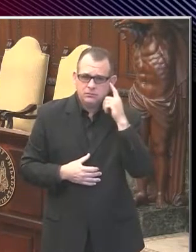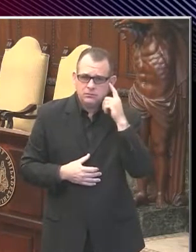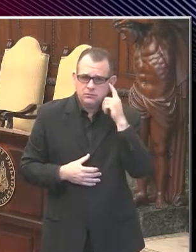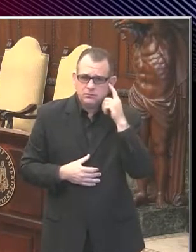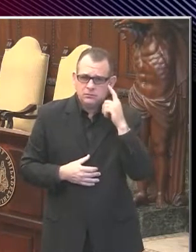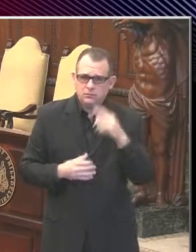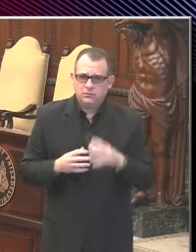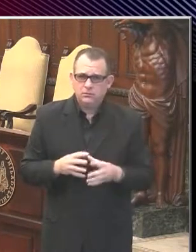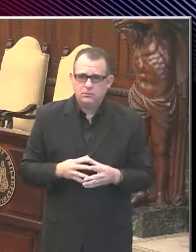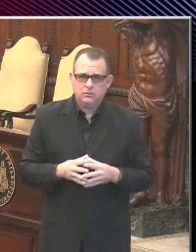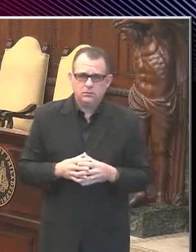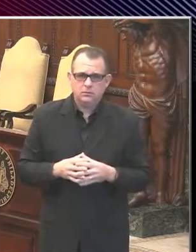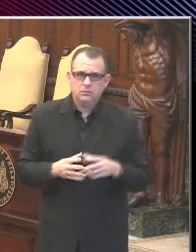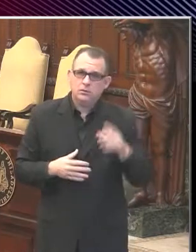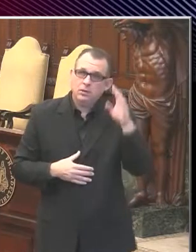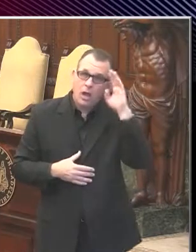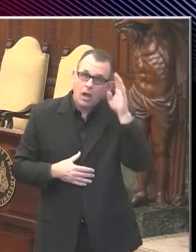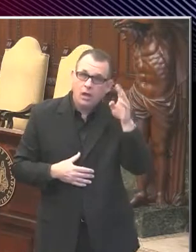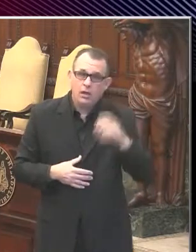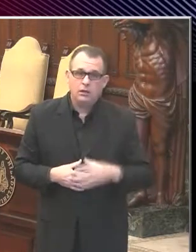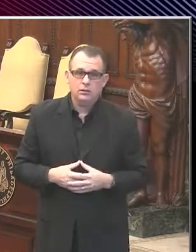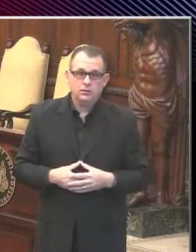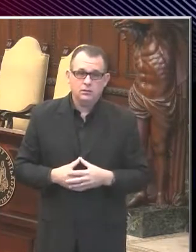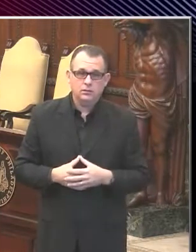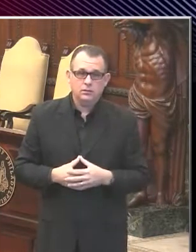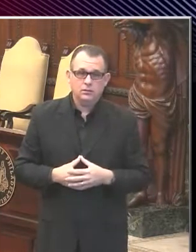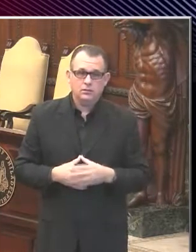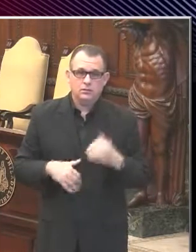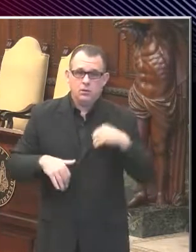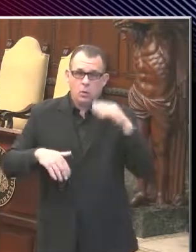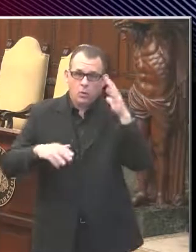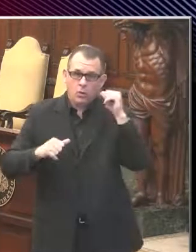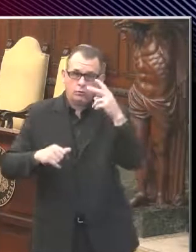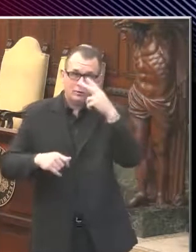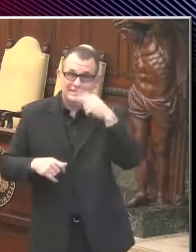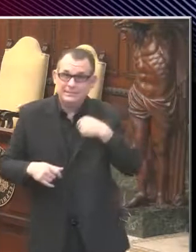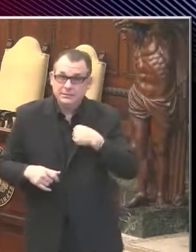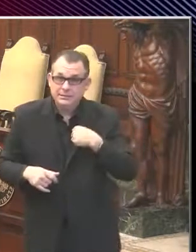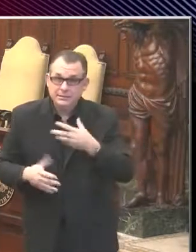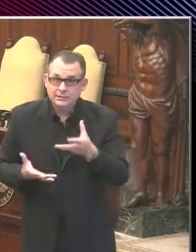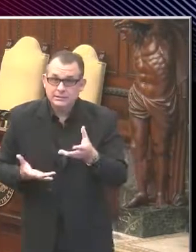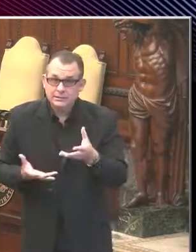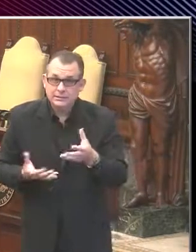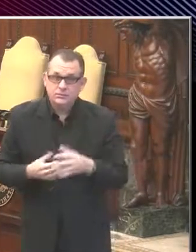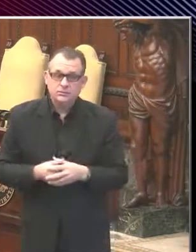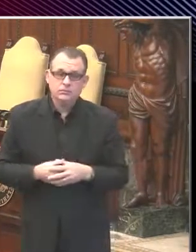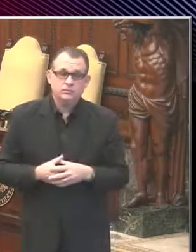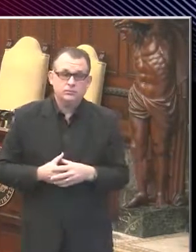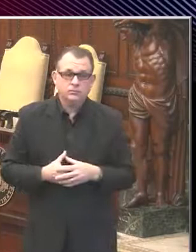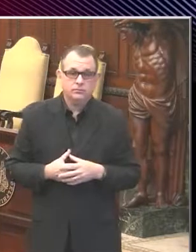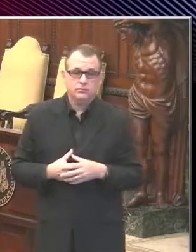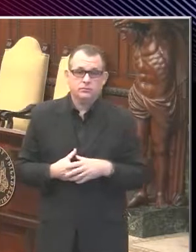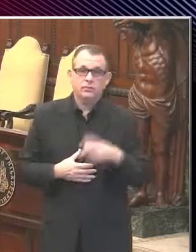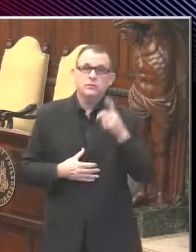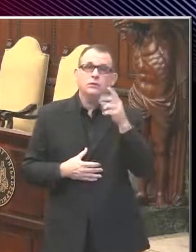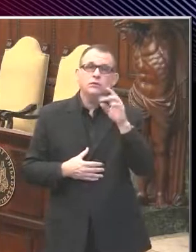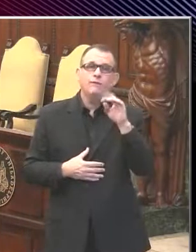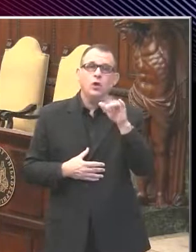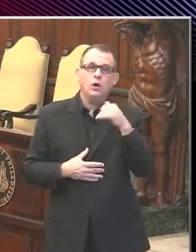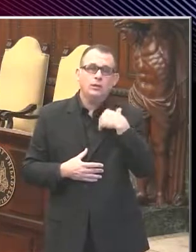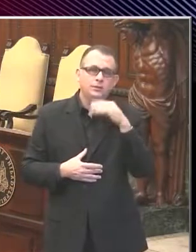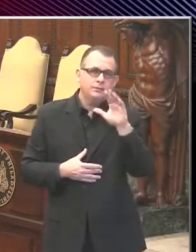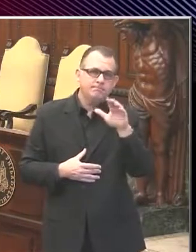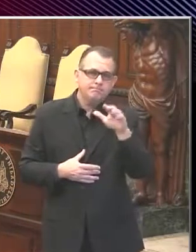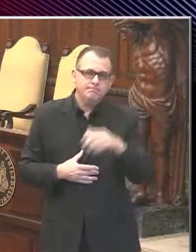Hi, everybody. Hope you can see me. we are. So, Dr. Farley, I know a couple